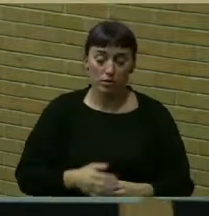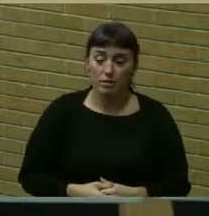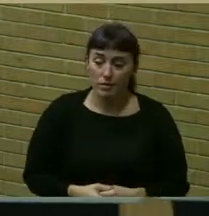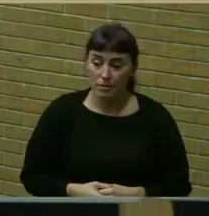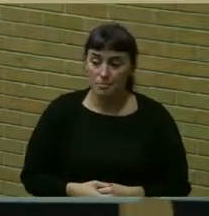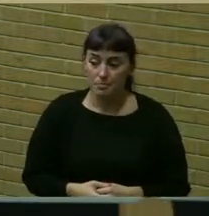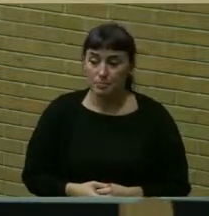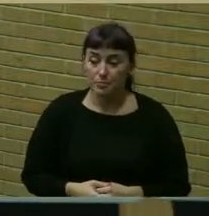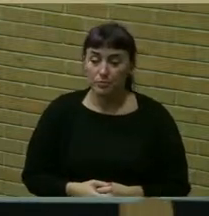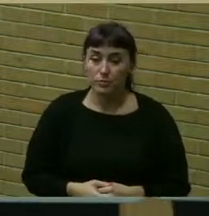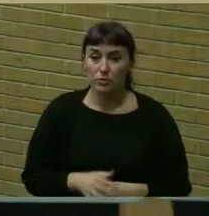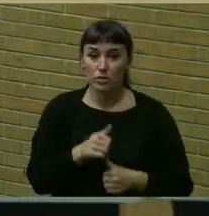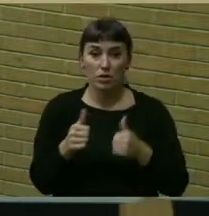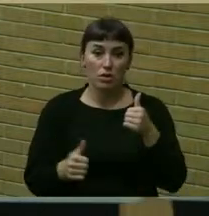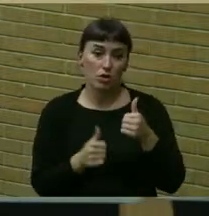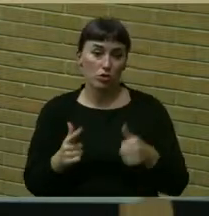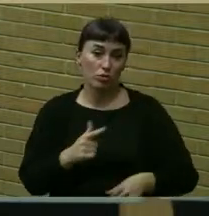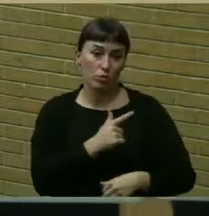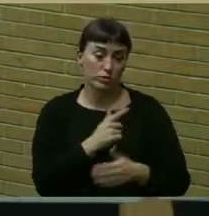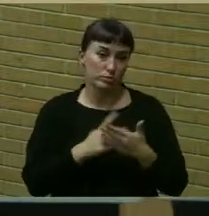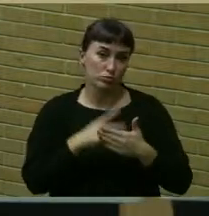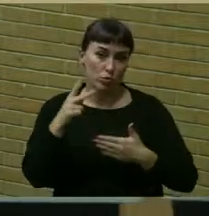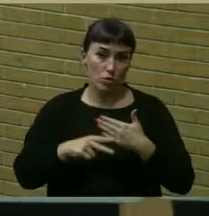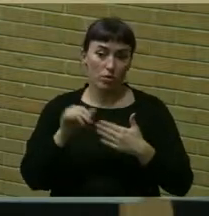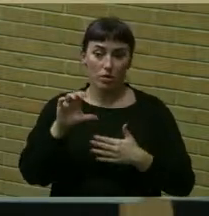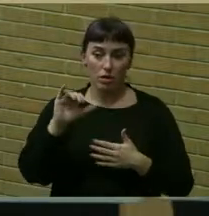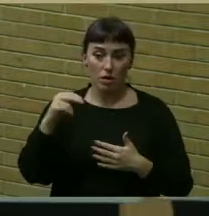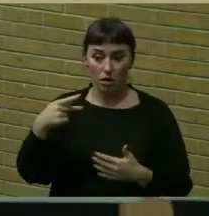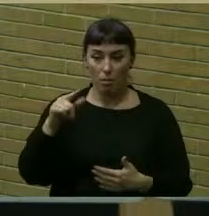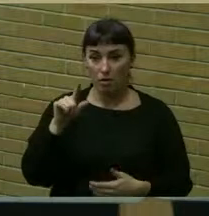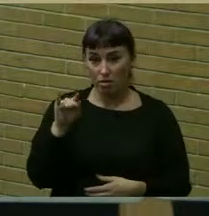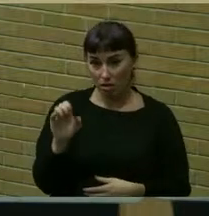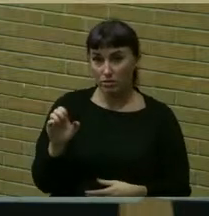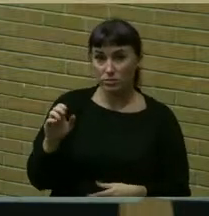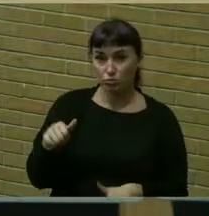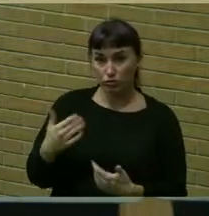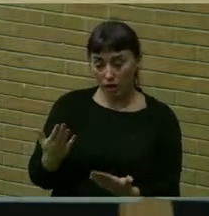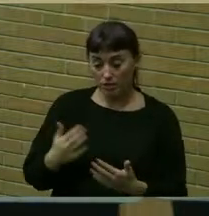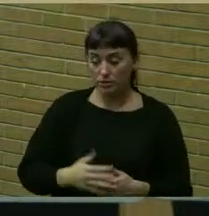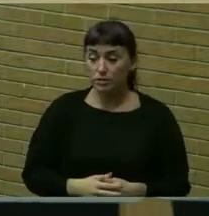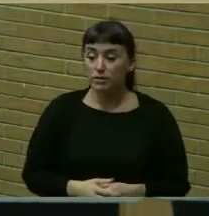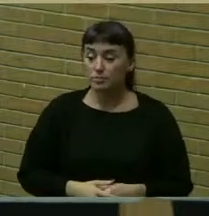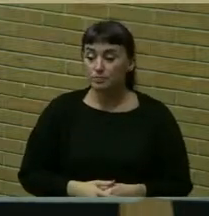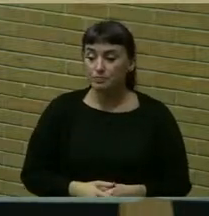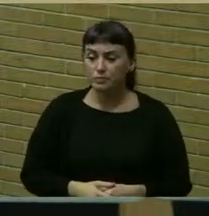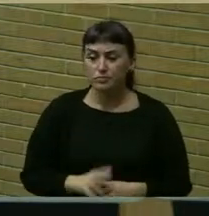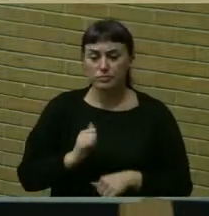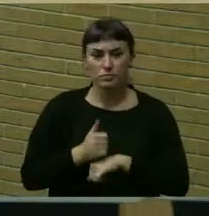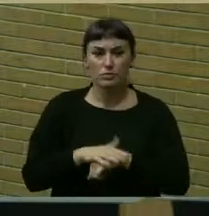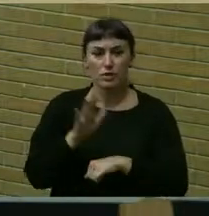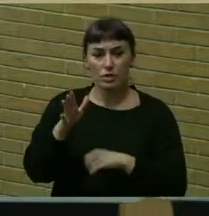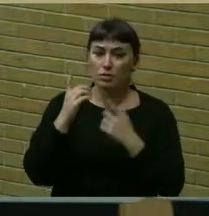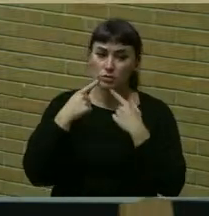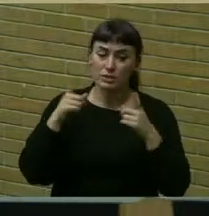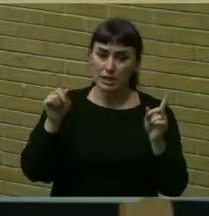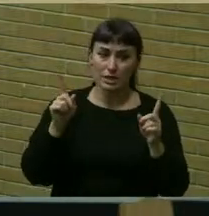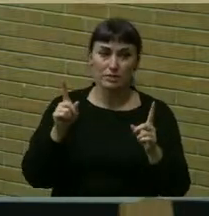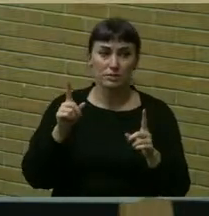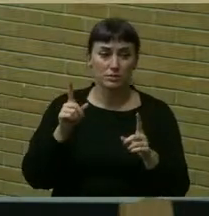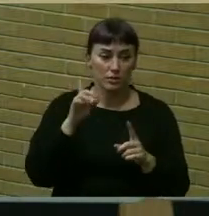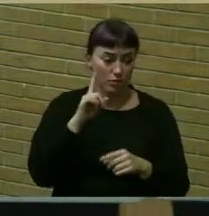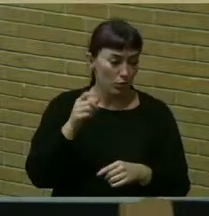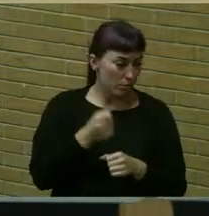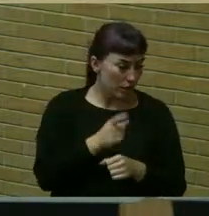uh under the loyalty program that the comp alliance has um based on their success in